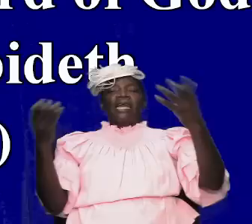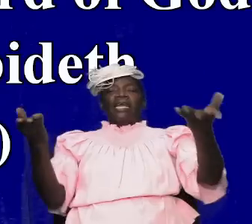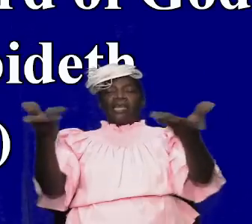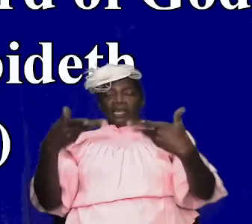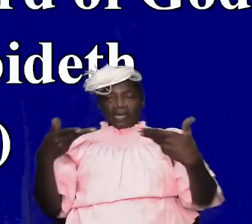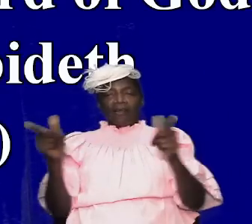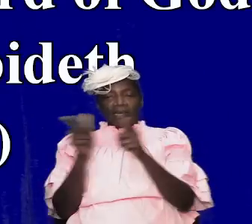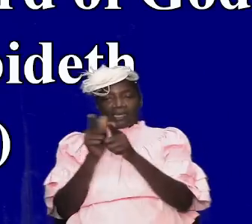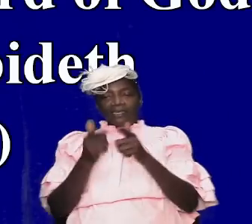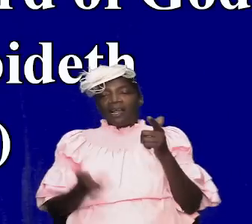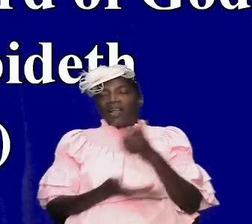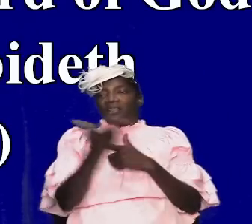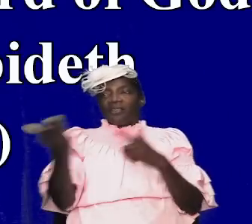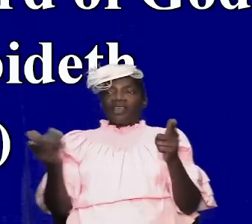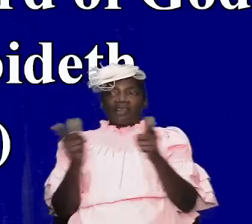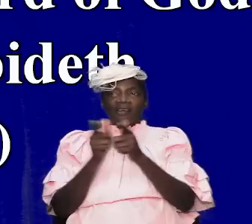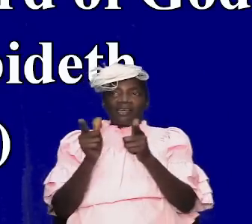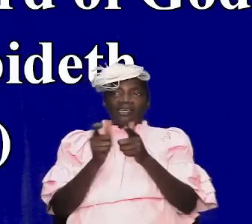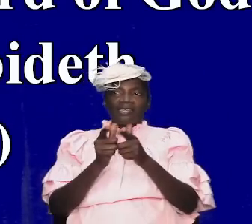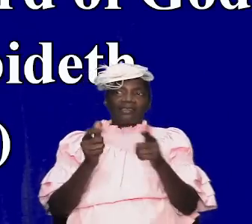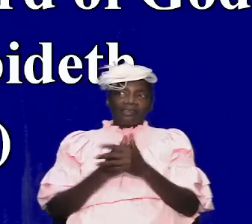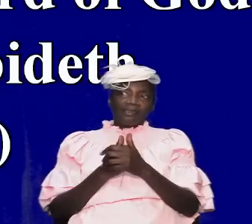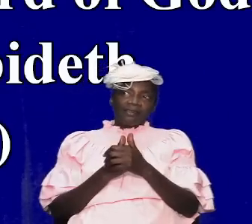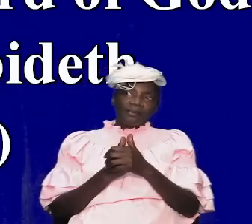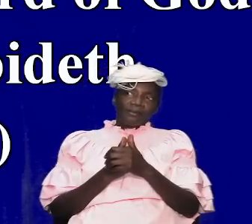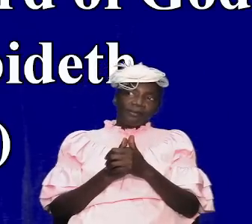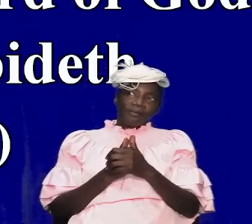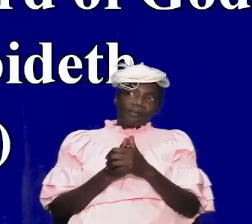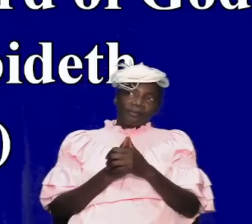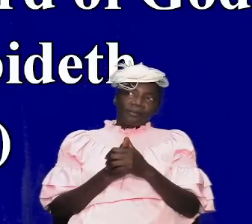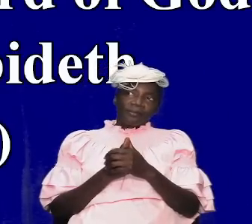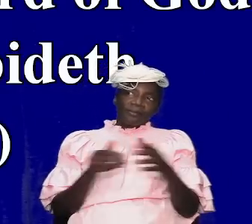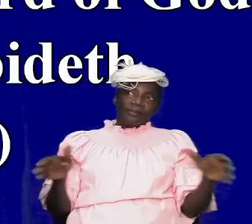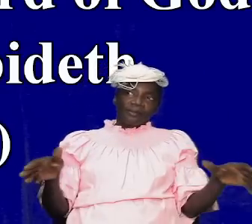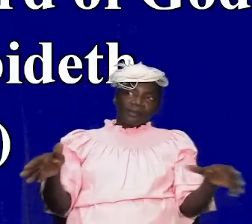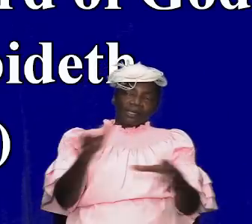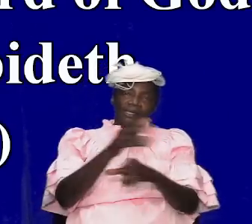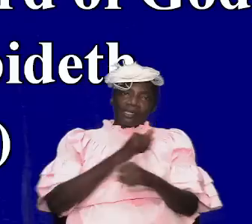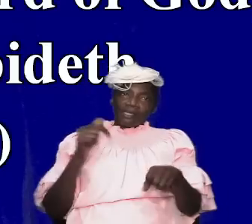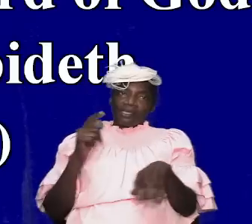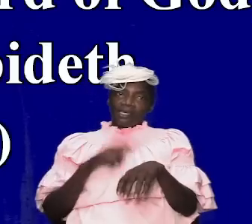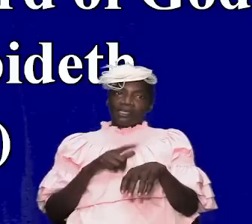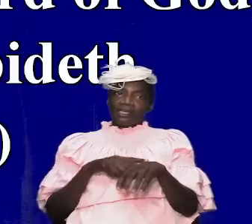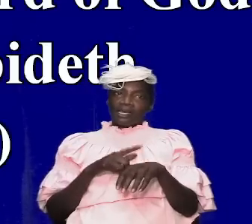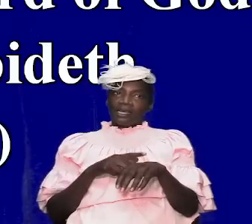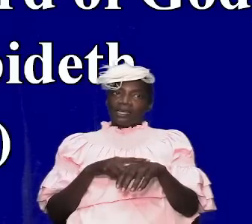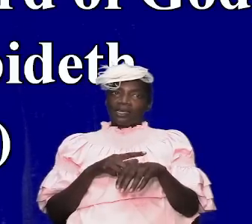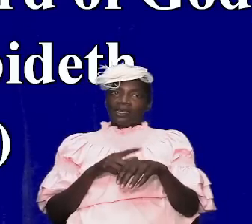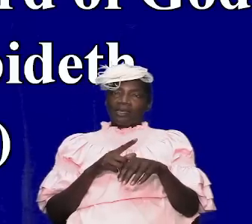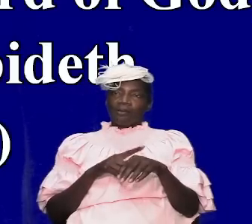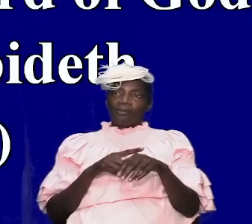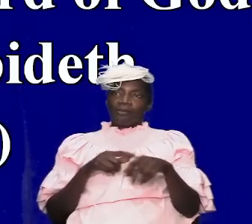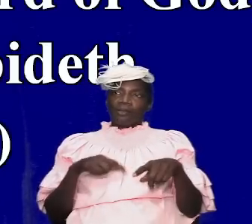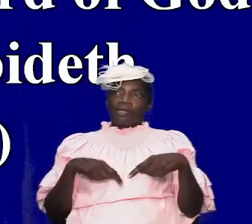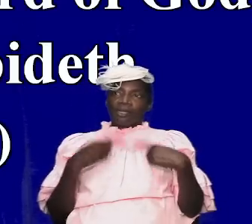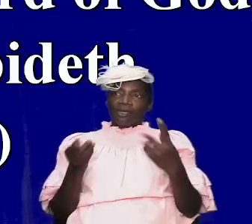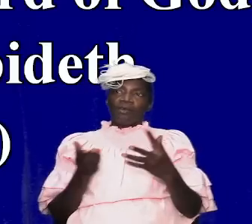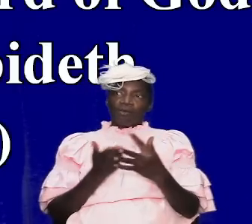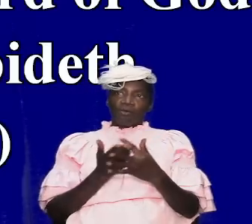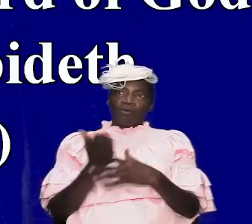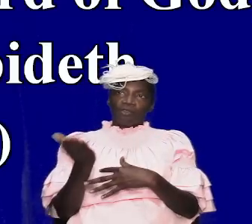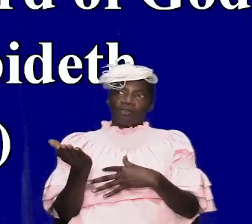little there a little we are going to take our time and we are going to go through